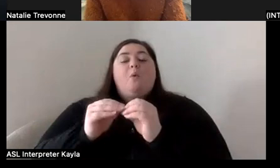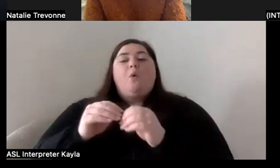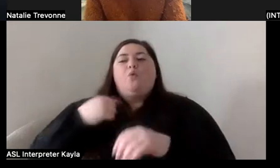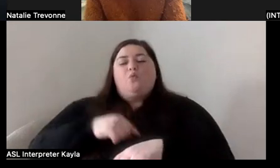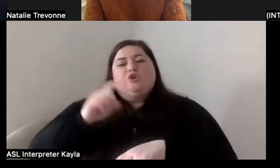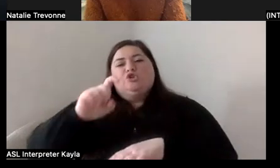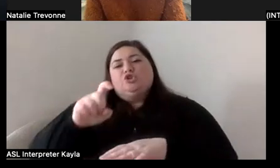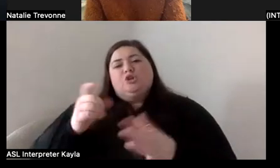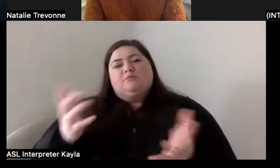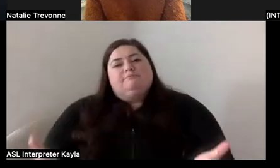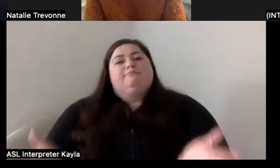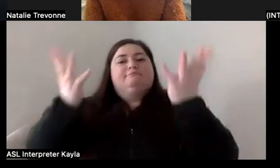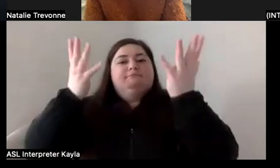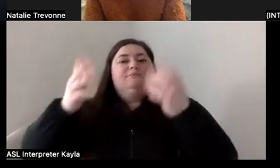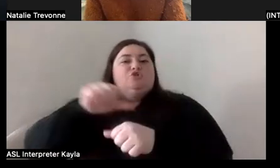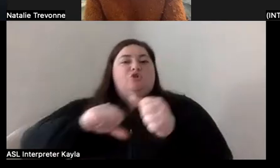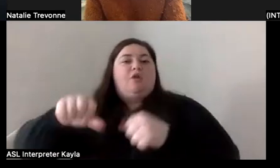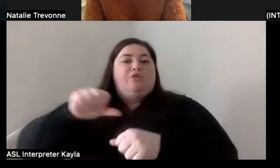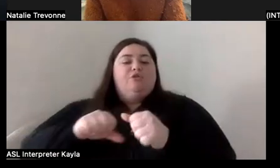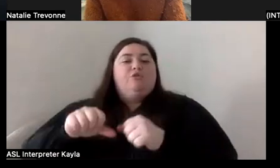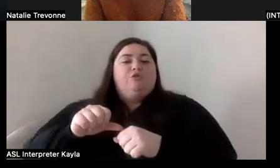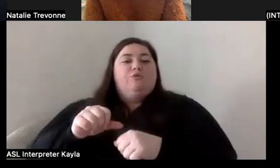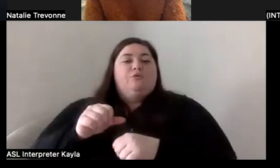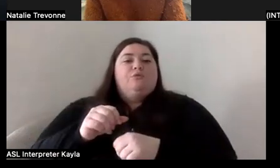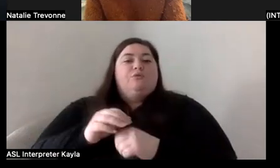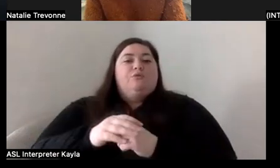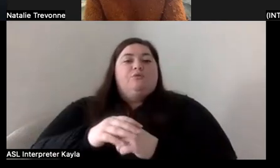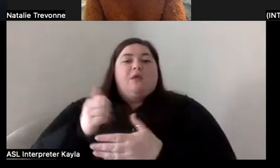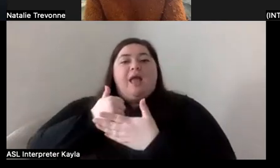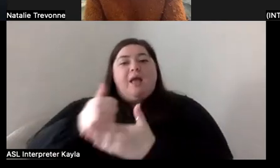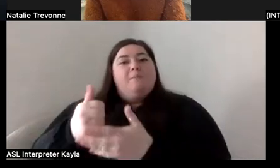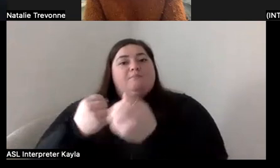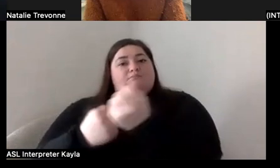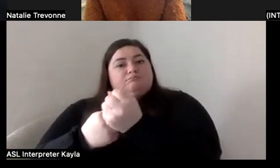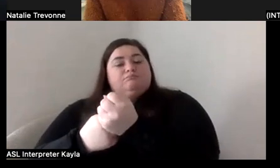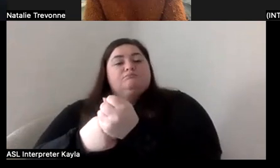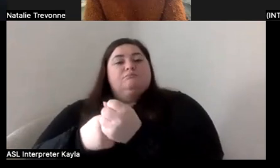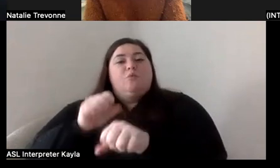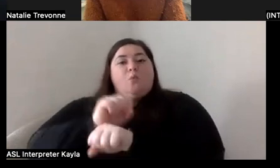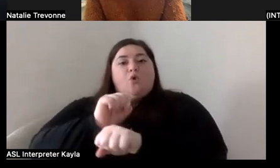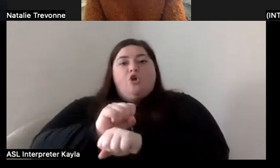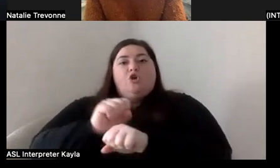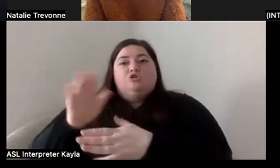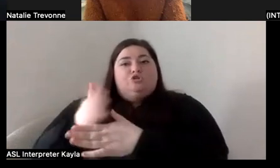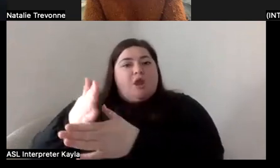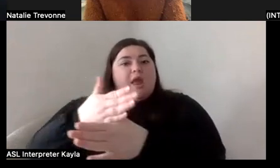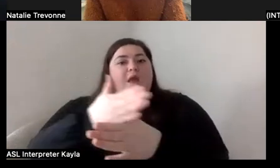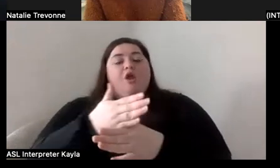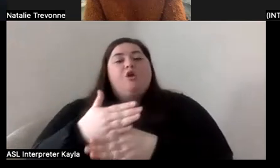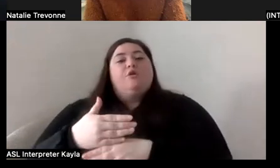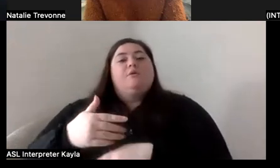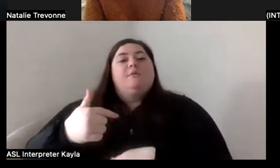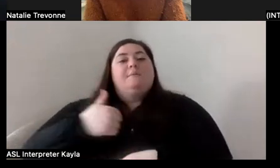each other. Um, it's about, um, you know, helping get each other's work out there. Uh, it's about me